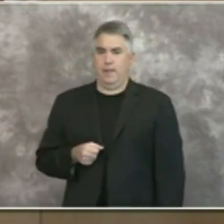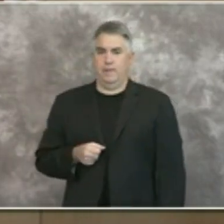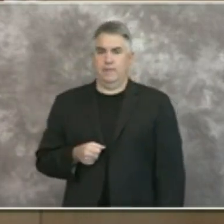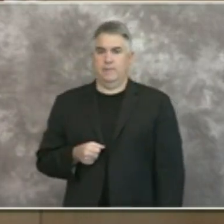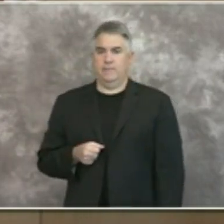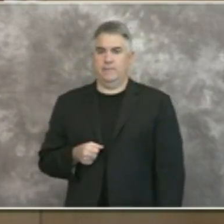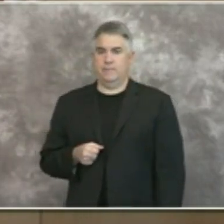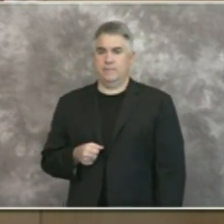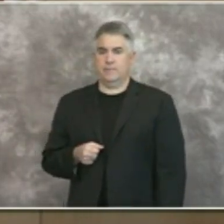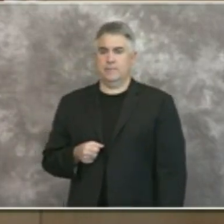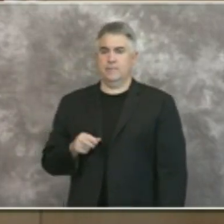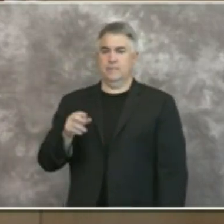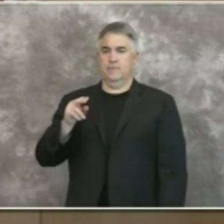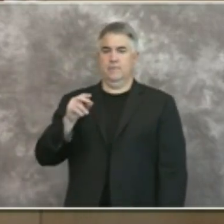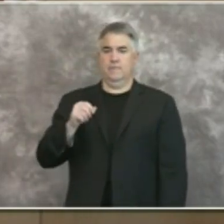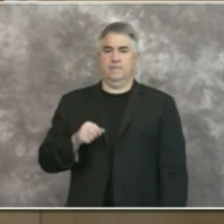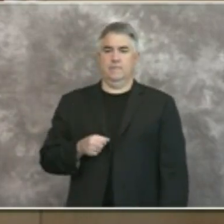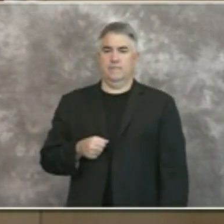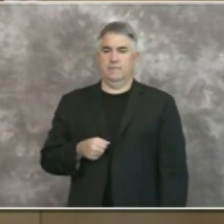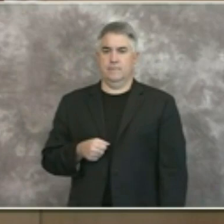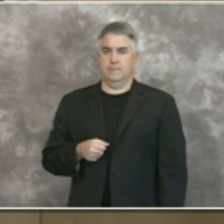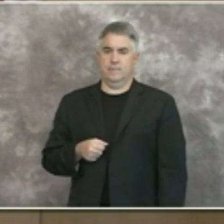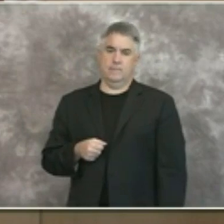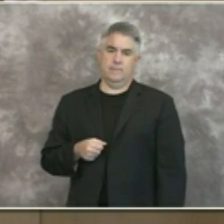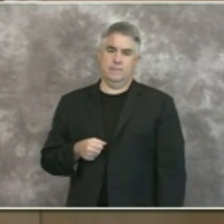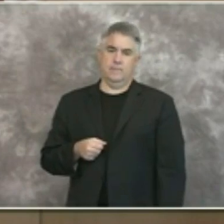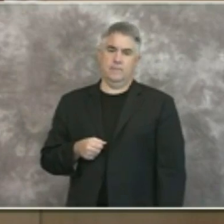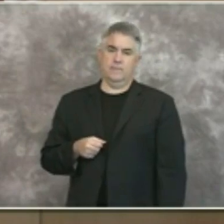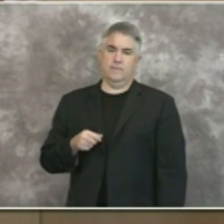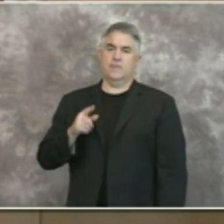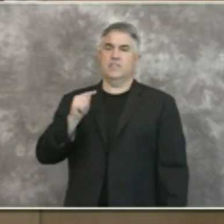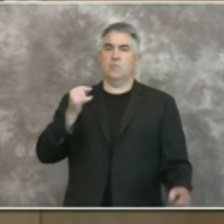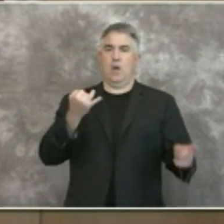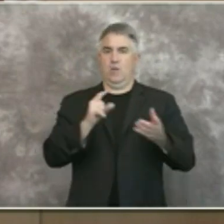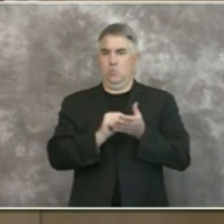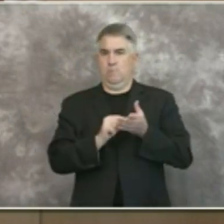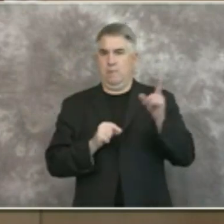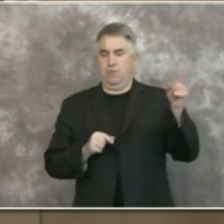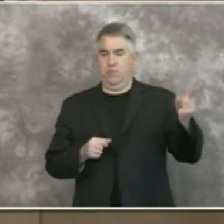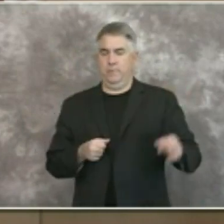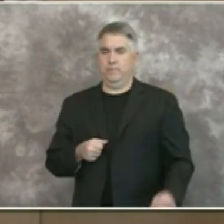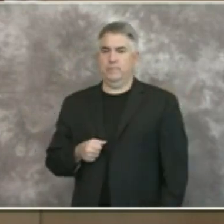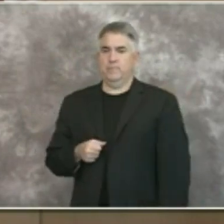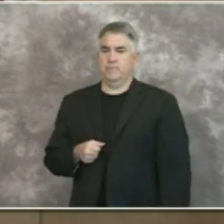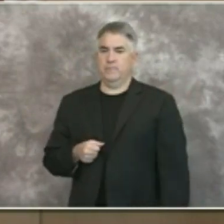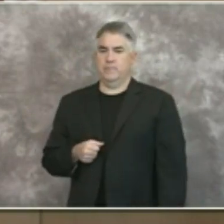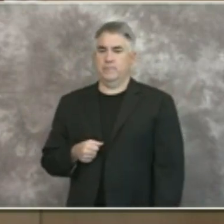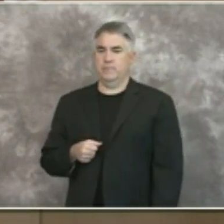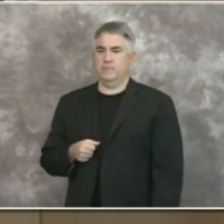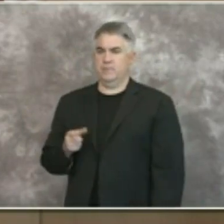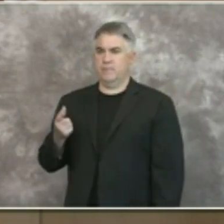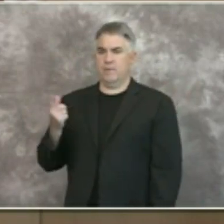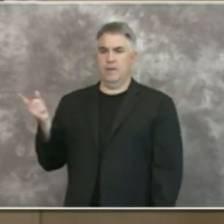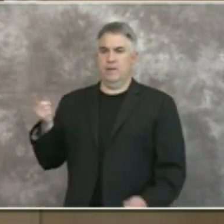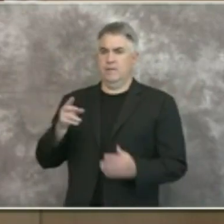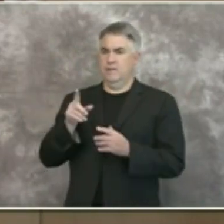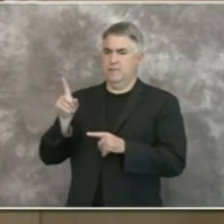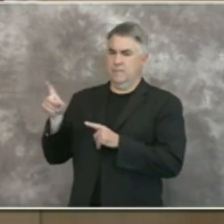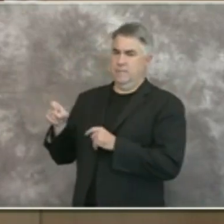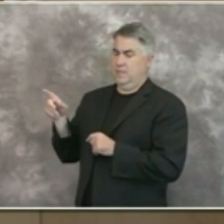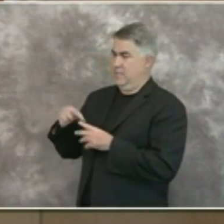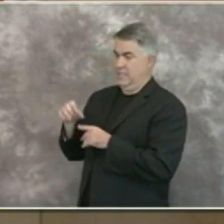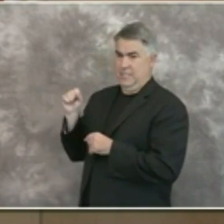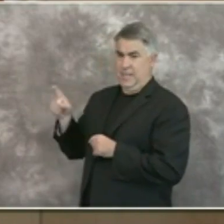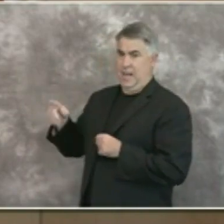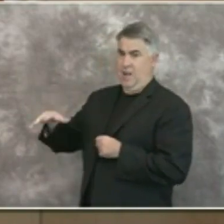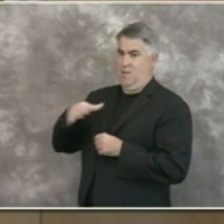cervantes from el imparcial tijuana so i'll read the narrative and then she has a couple of follow-up questions um people in san diego fear that